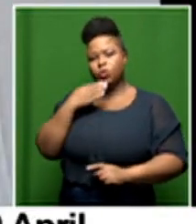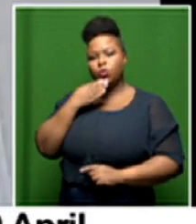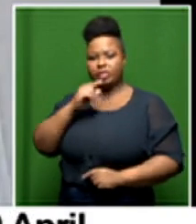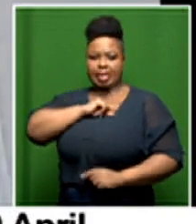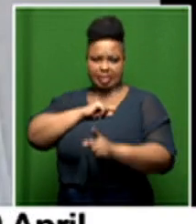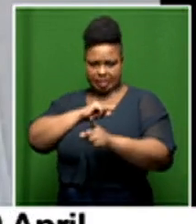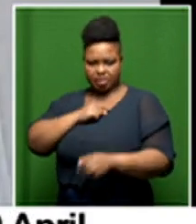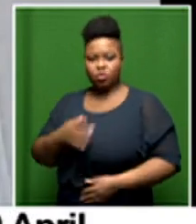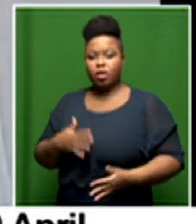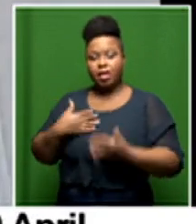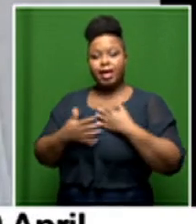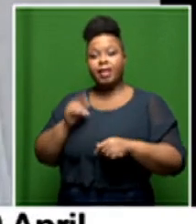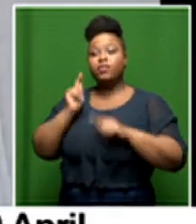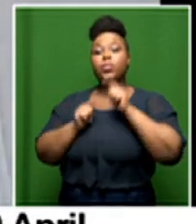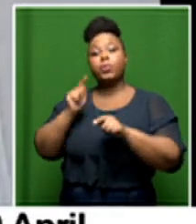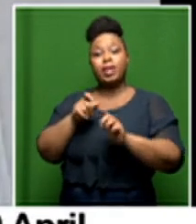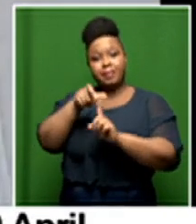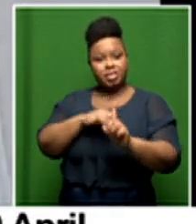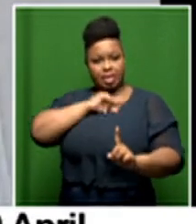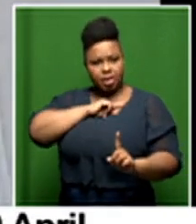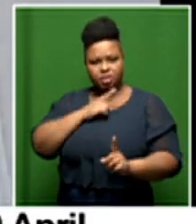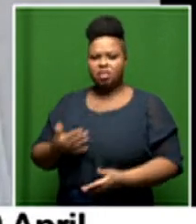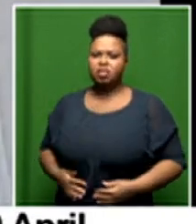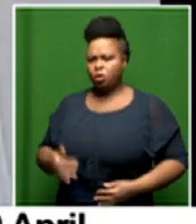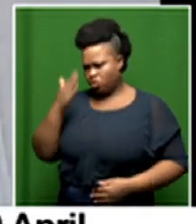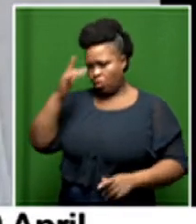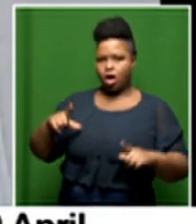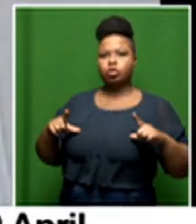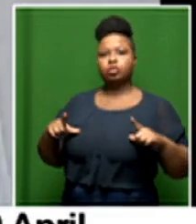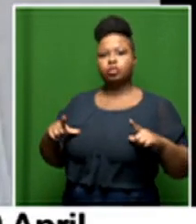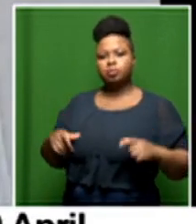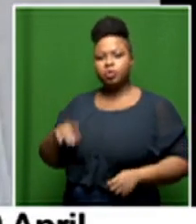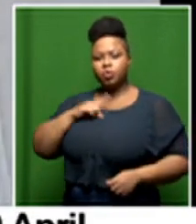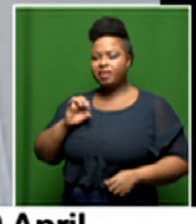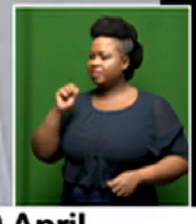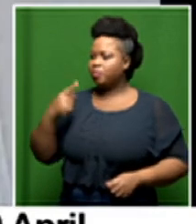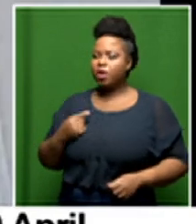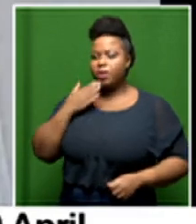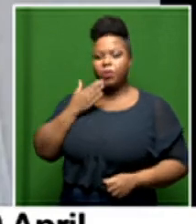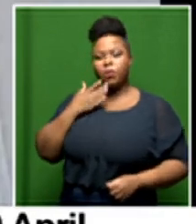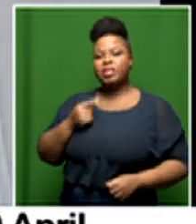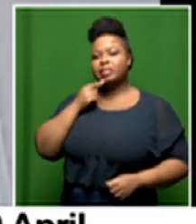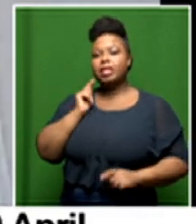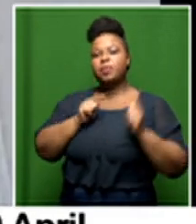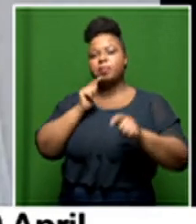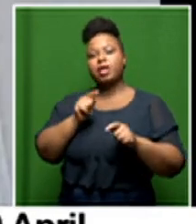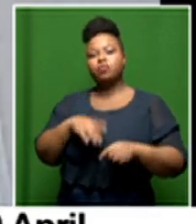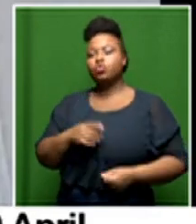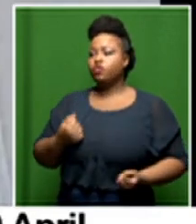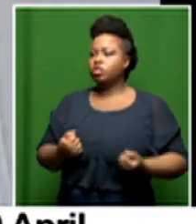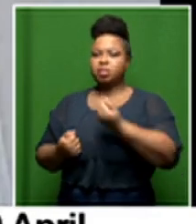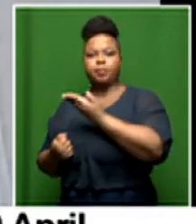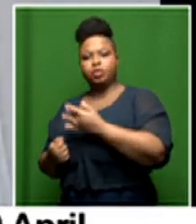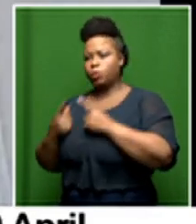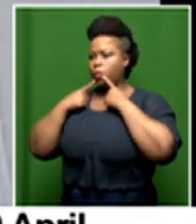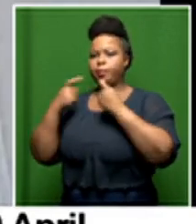allegations first of all against any perpetrator they will know beforehand so if someone has been implicated through a submission